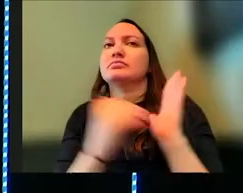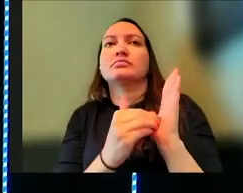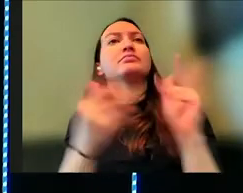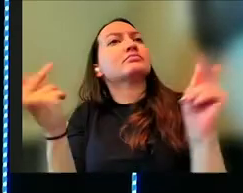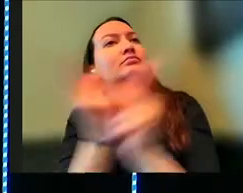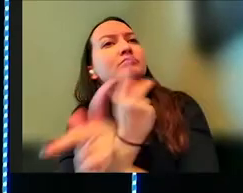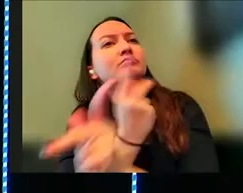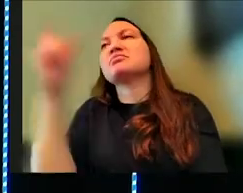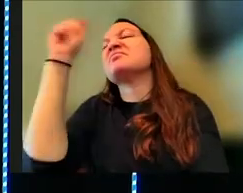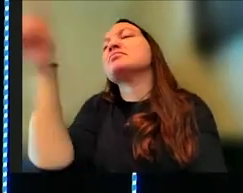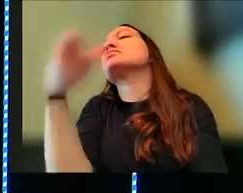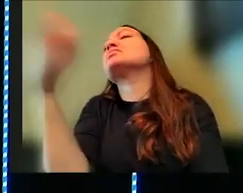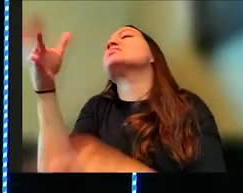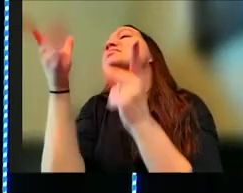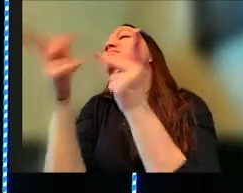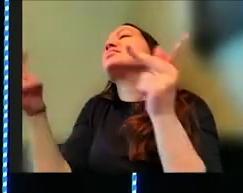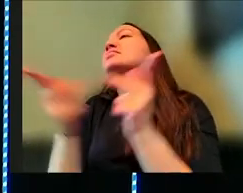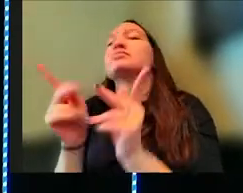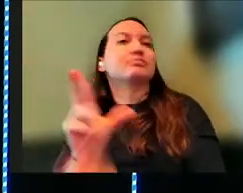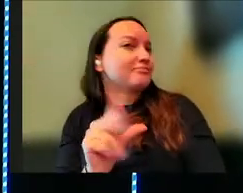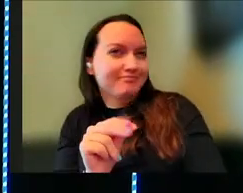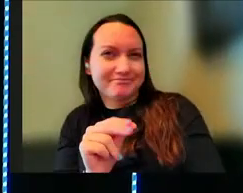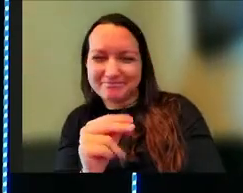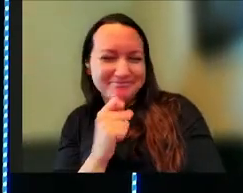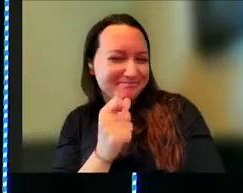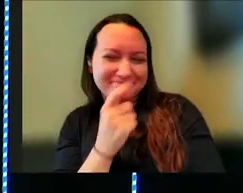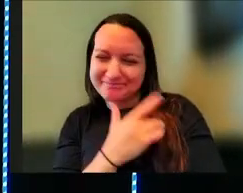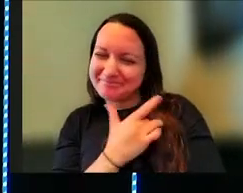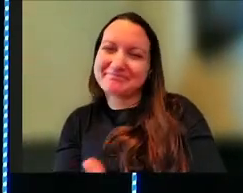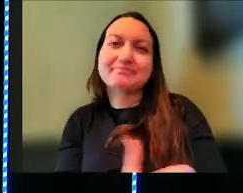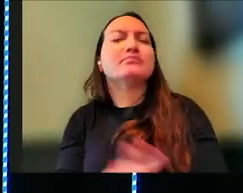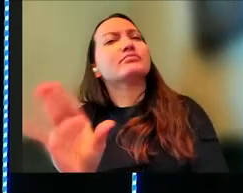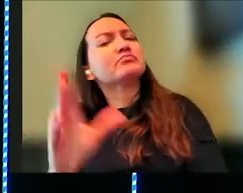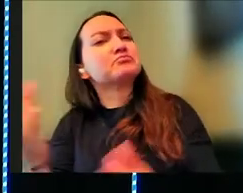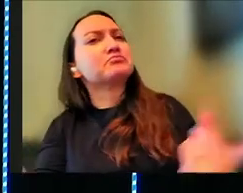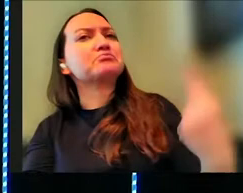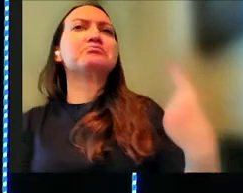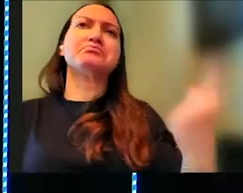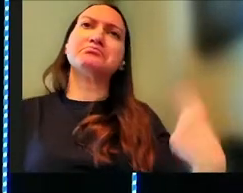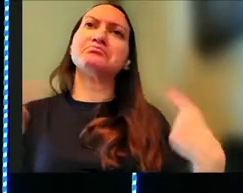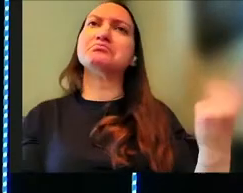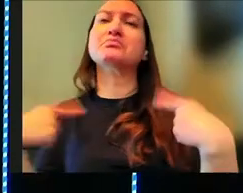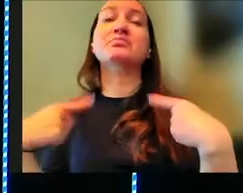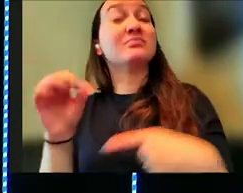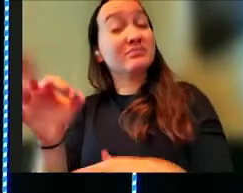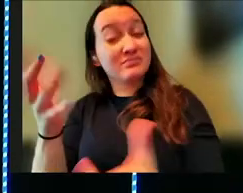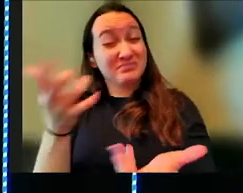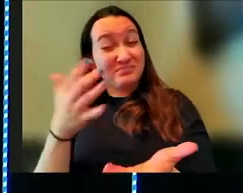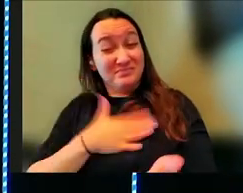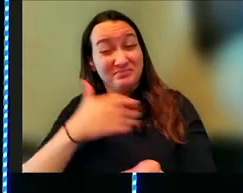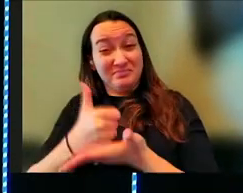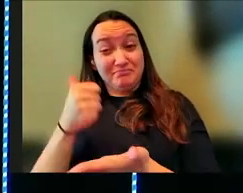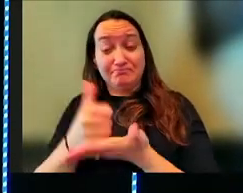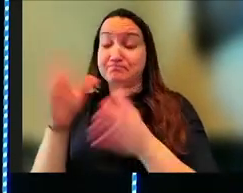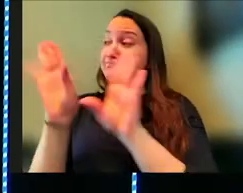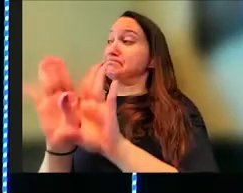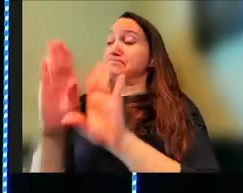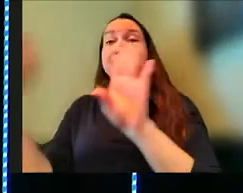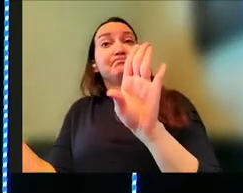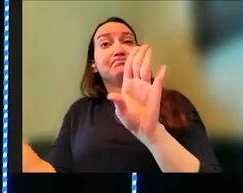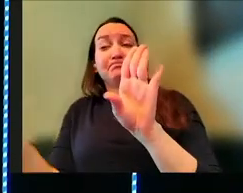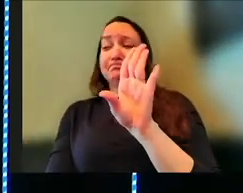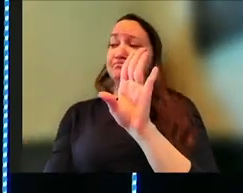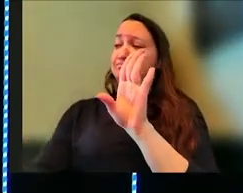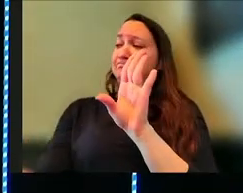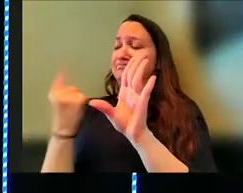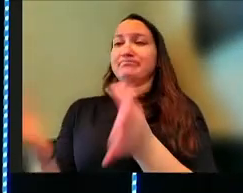else. That's not how he works. He's like, no, no, no, no. Come to me. If you want my help, the door's open. Come and ask me,